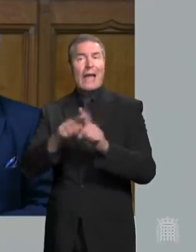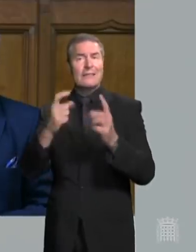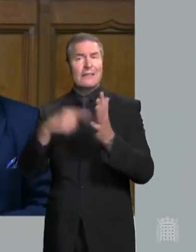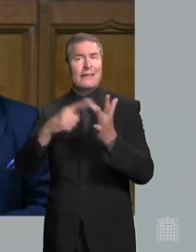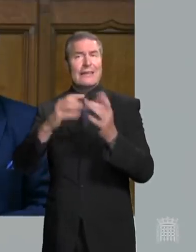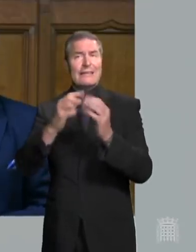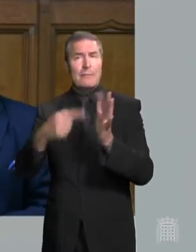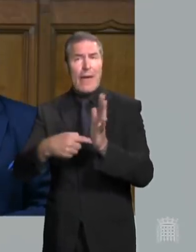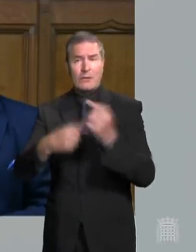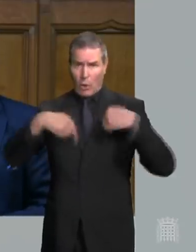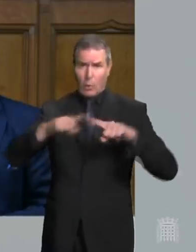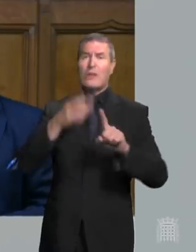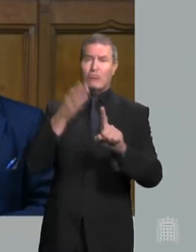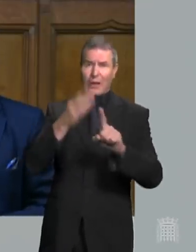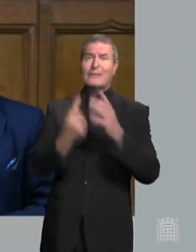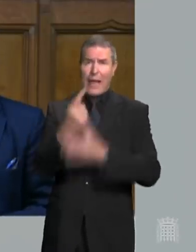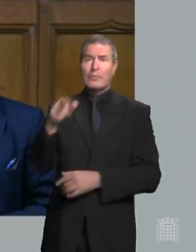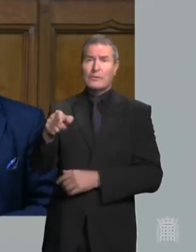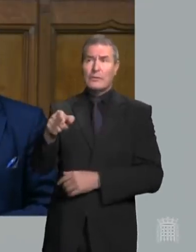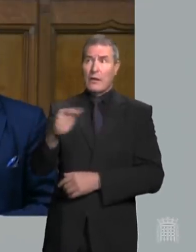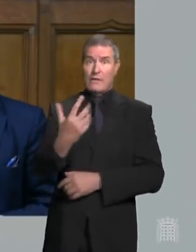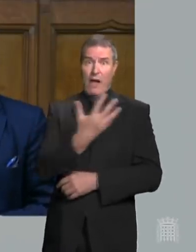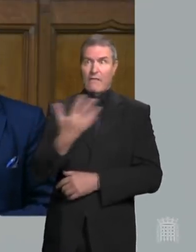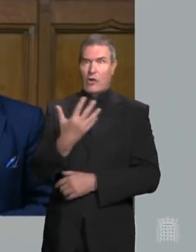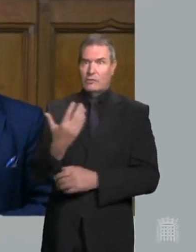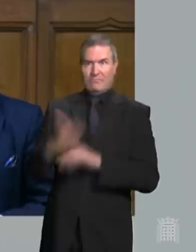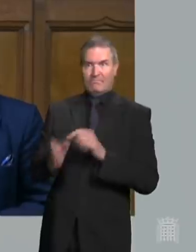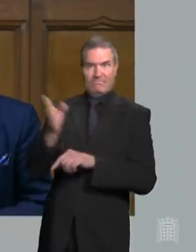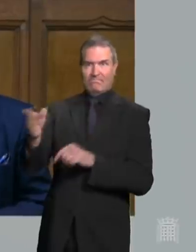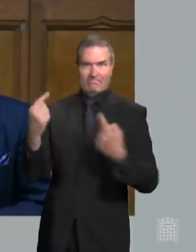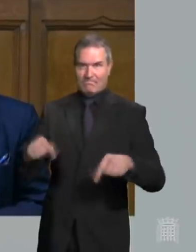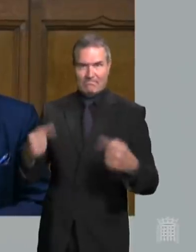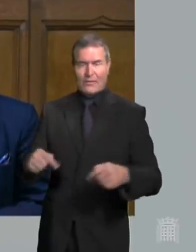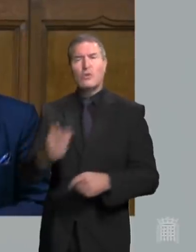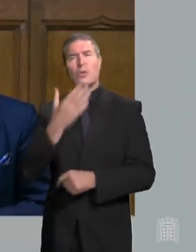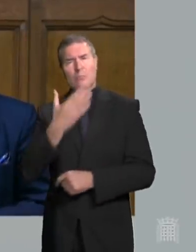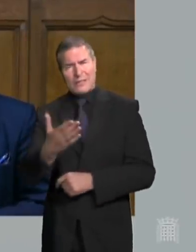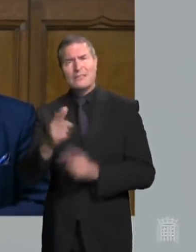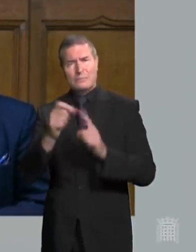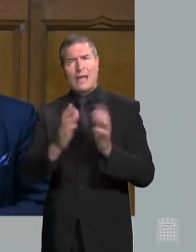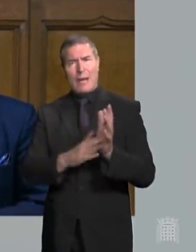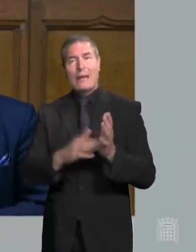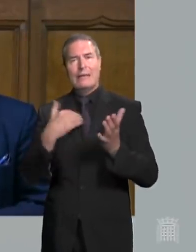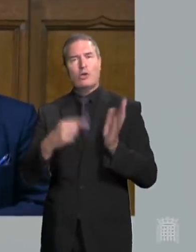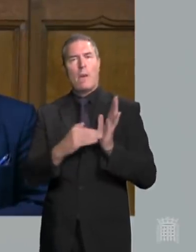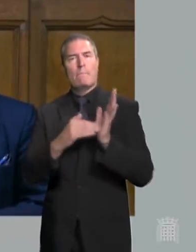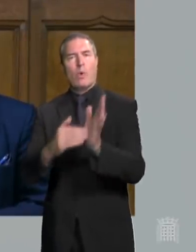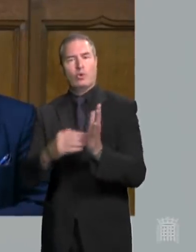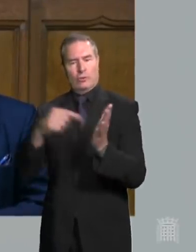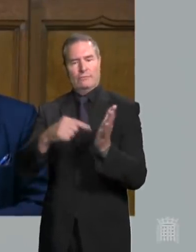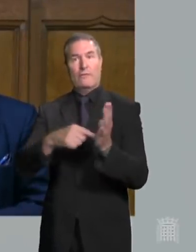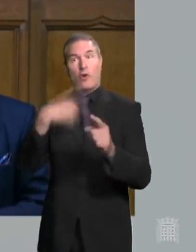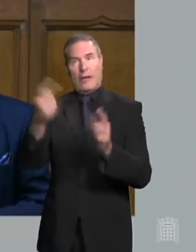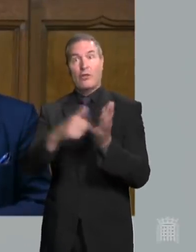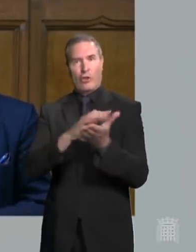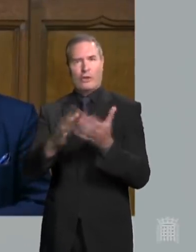by this House and as a result of which five of us remain sanctioned. So will the Prime Minister therefore support our motion to be debated in this House next